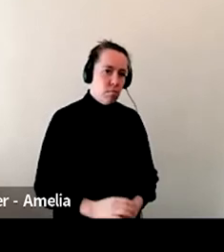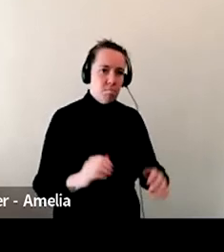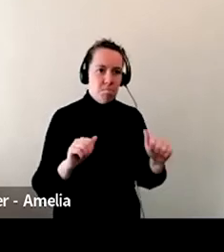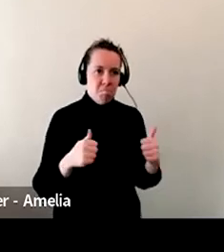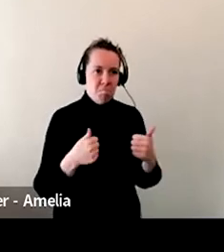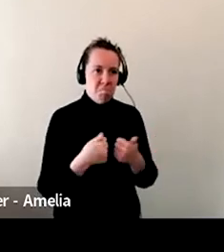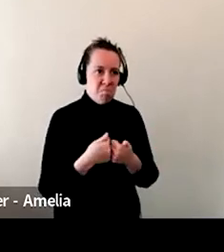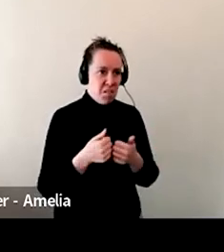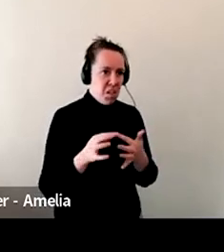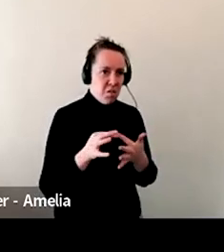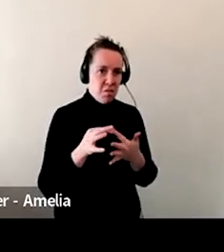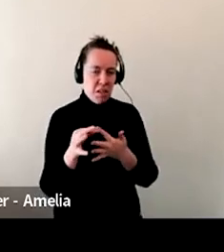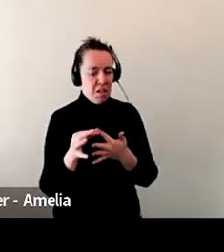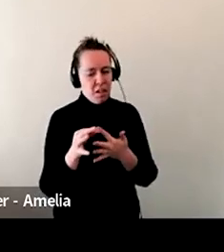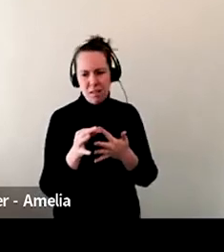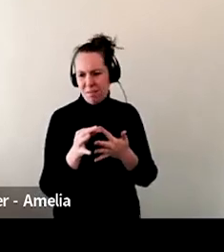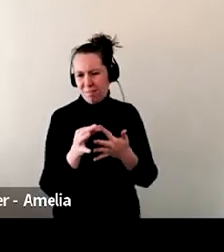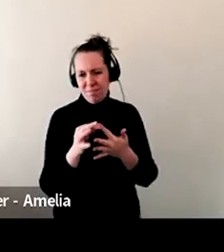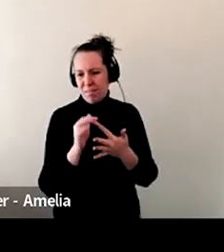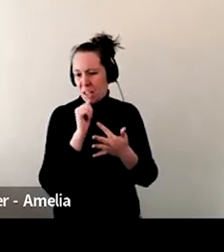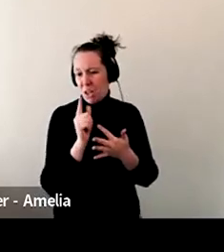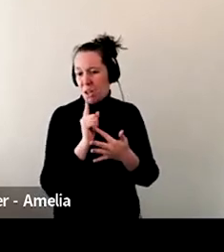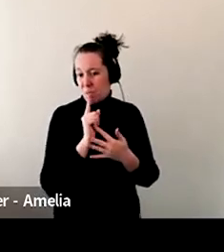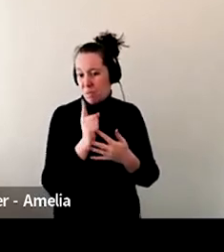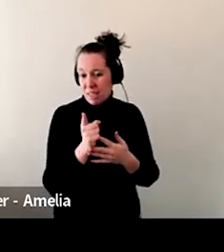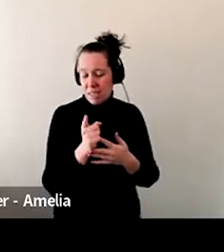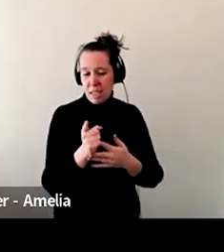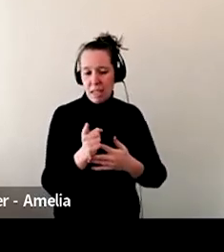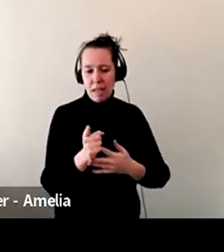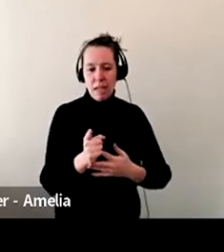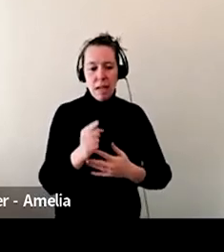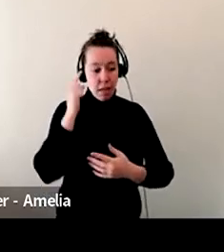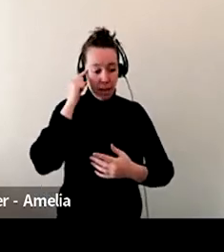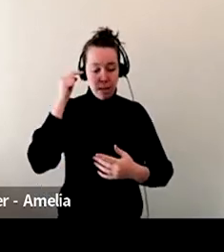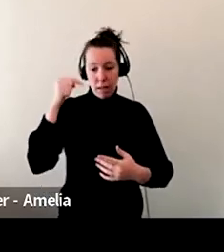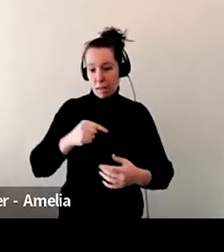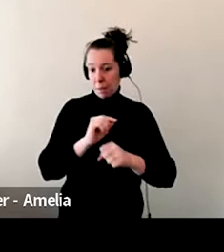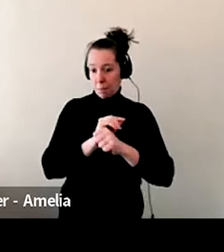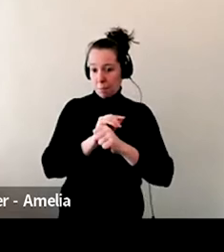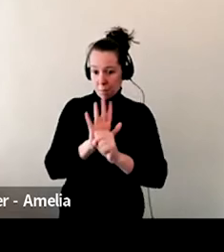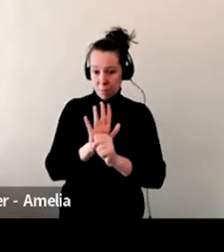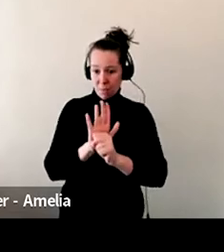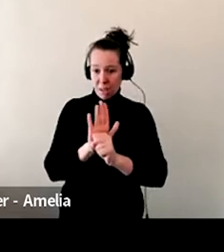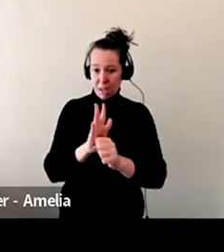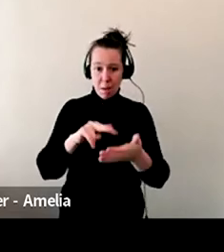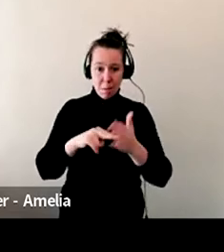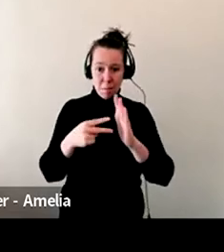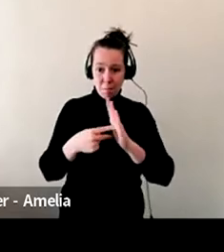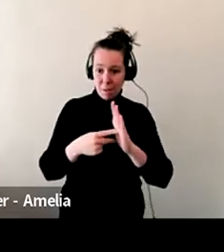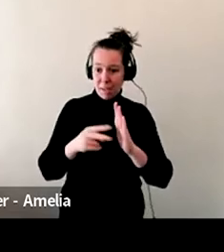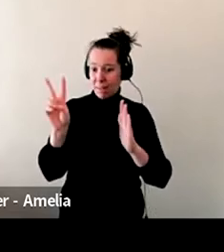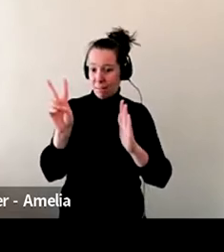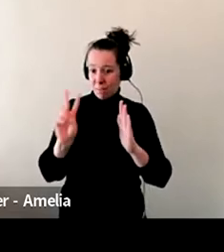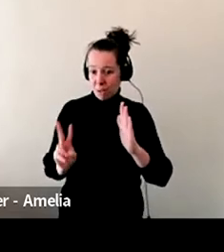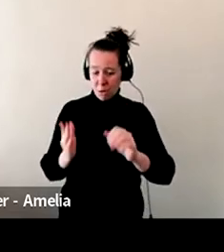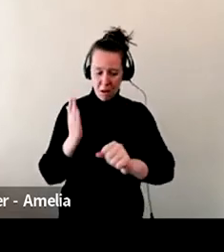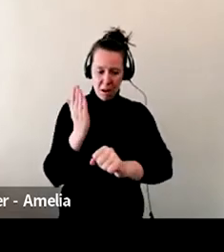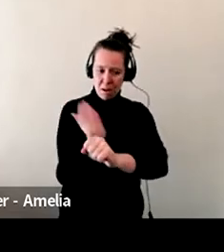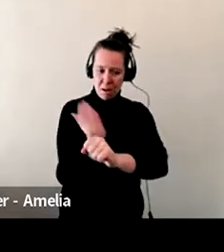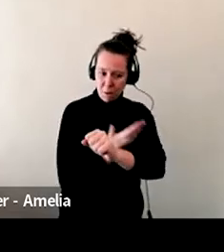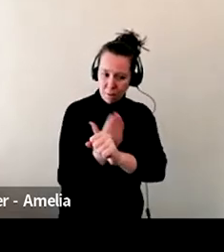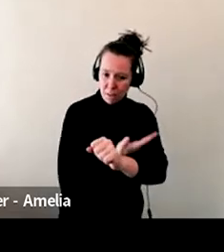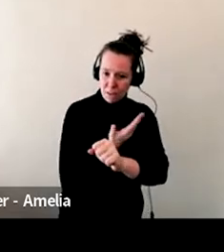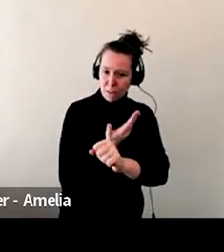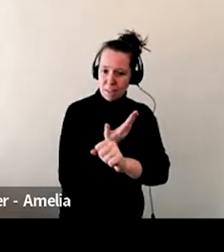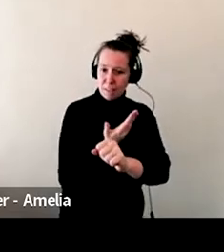was, uh, what the pandemic has done to, um, renovations in, uh, Victoria prime promote